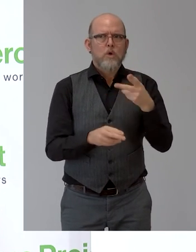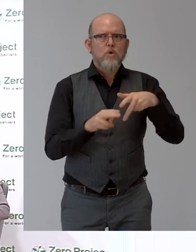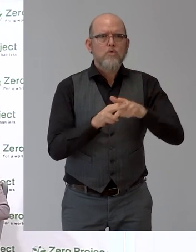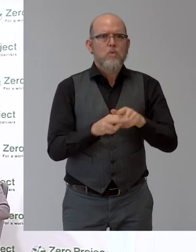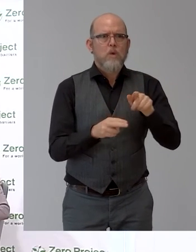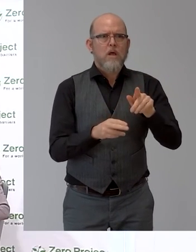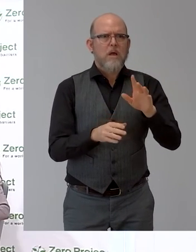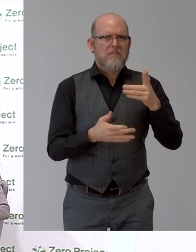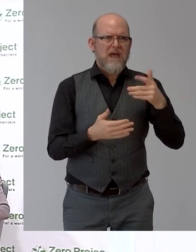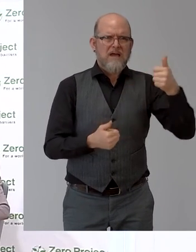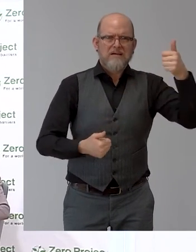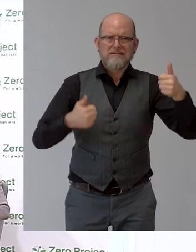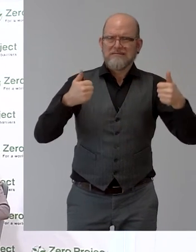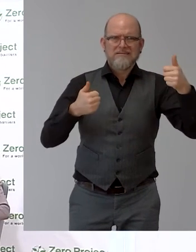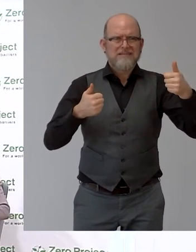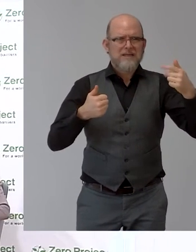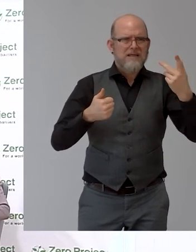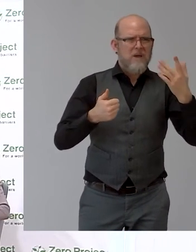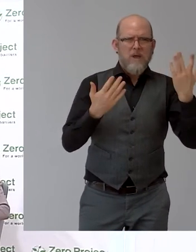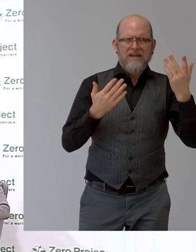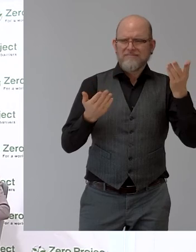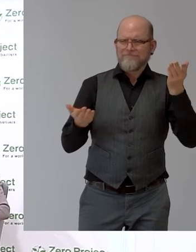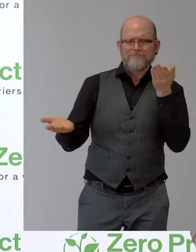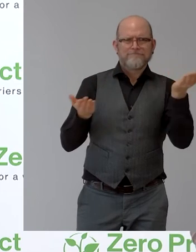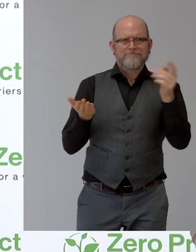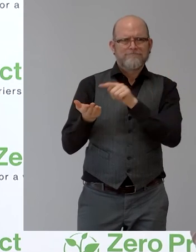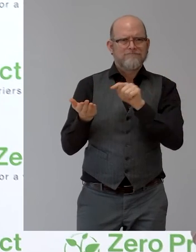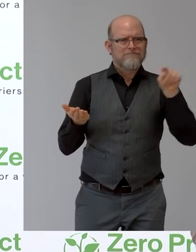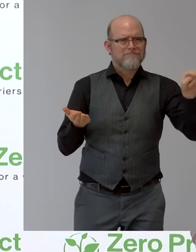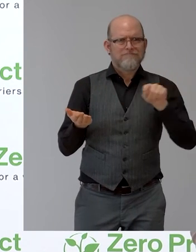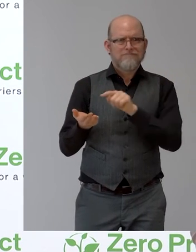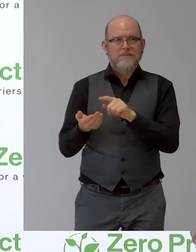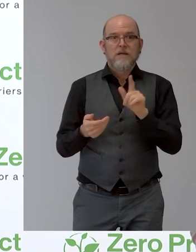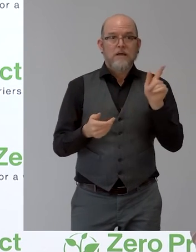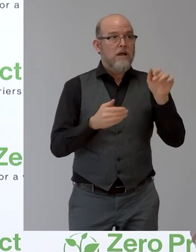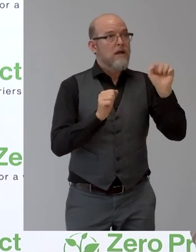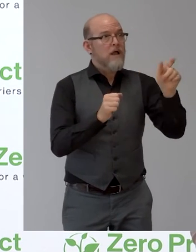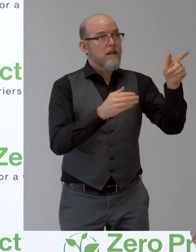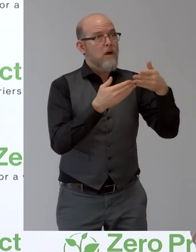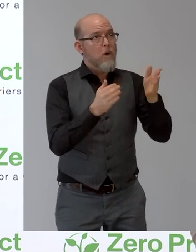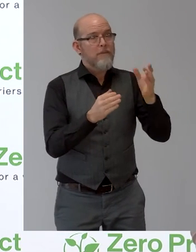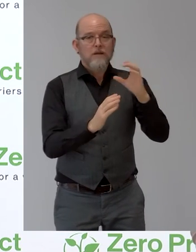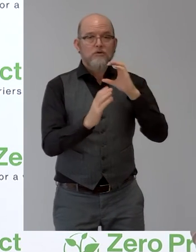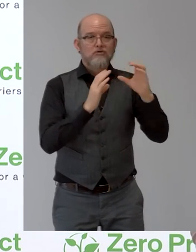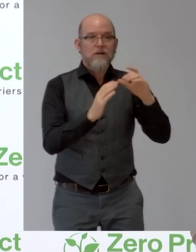Very good, interesting thoughts. Again, the chat is open. Please ask your questions. Shadi, you're next, please.